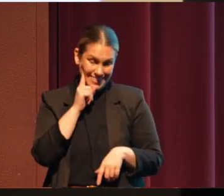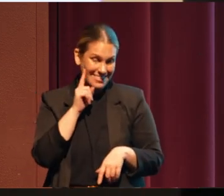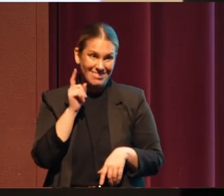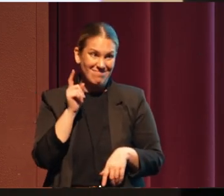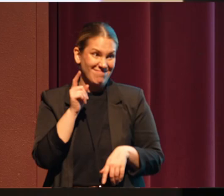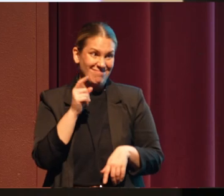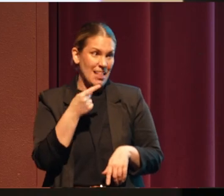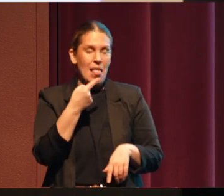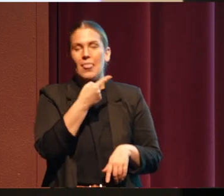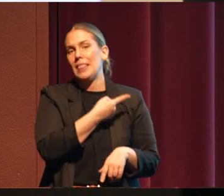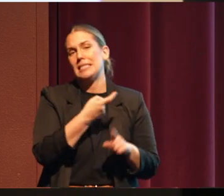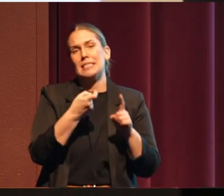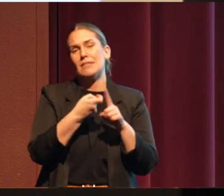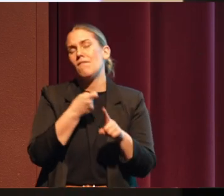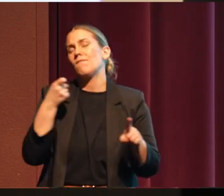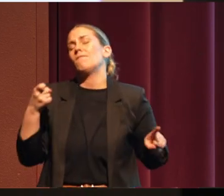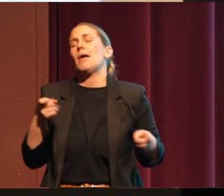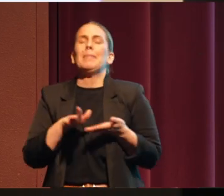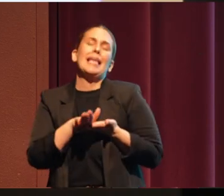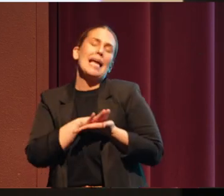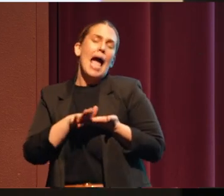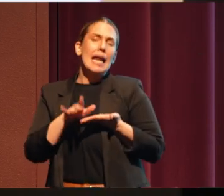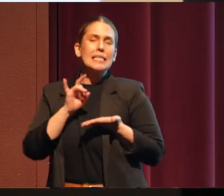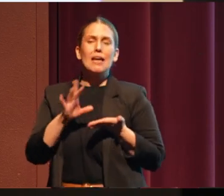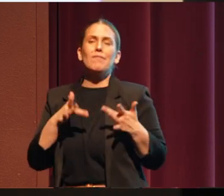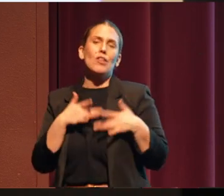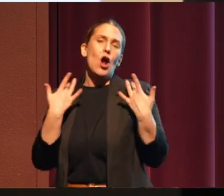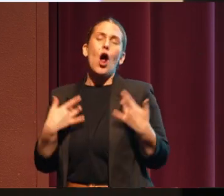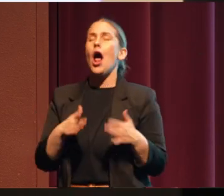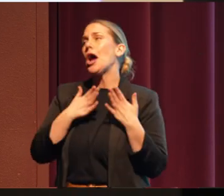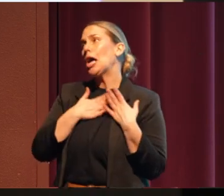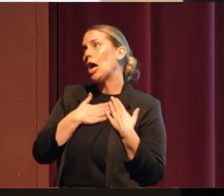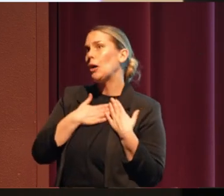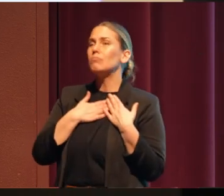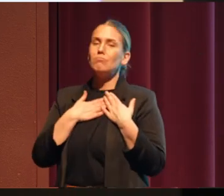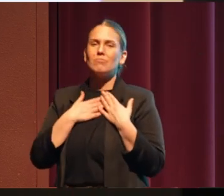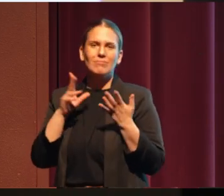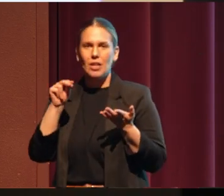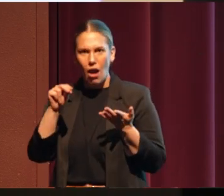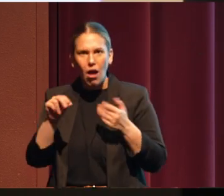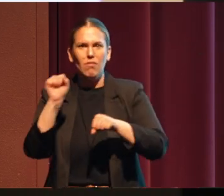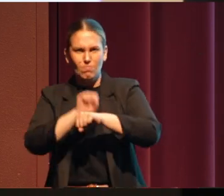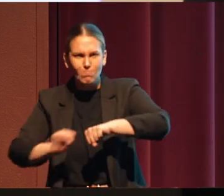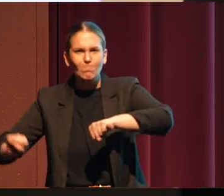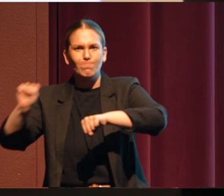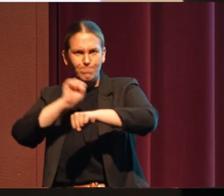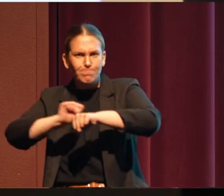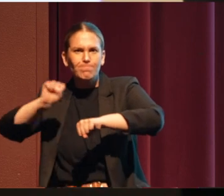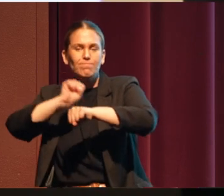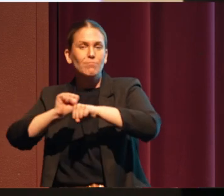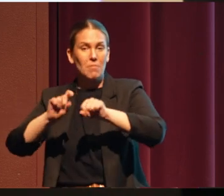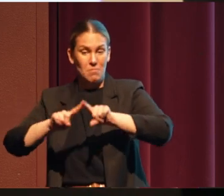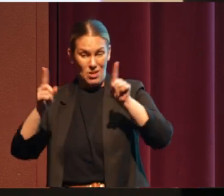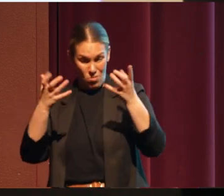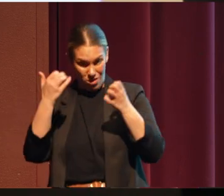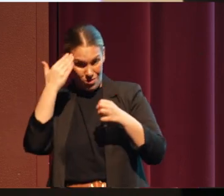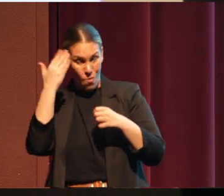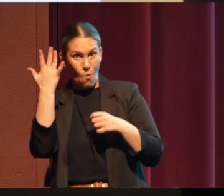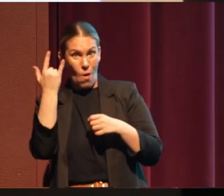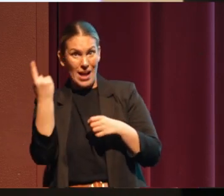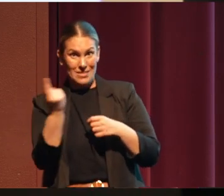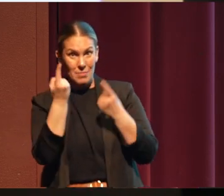happened out of the goodness of people's hearts. It took a lot of hard work. But if you ever want to know why something happens,